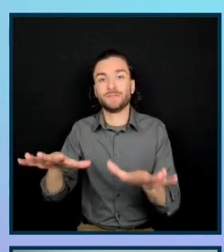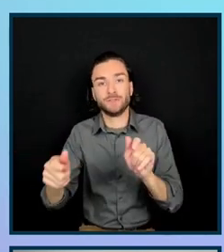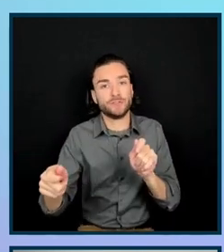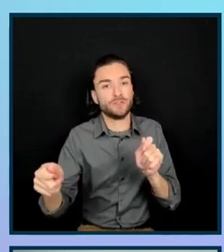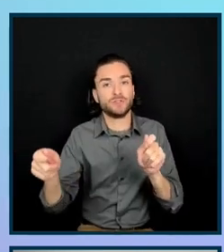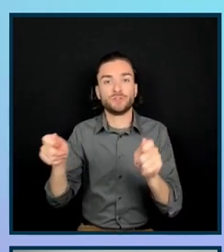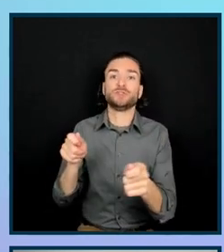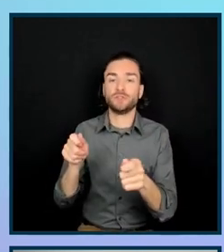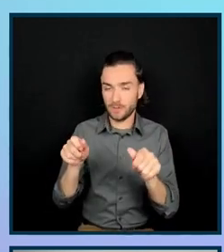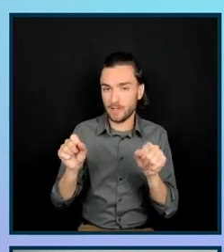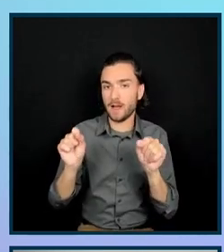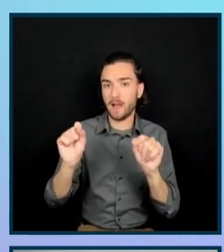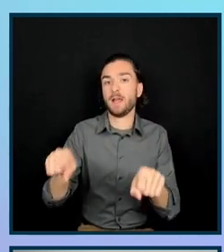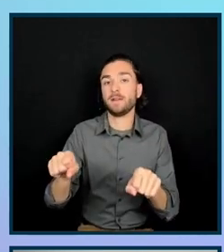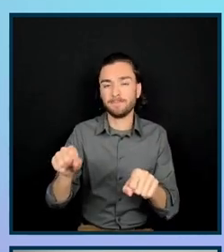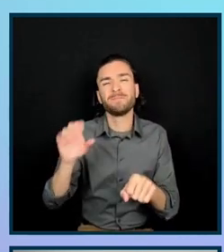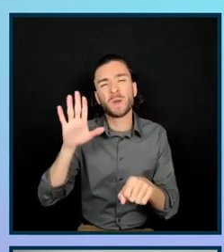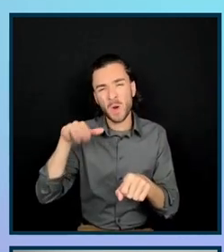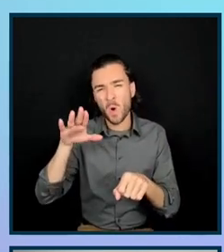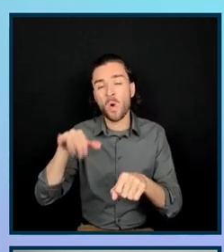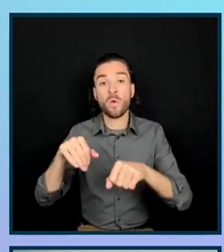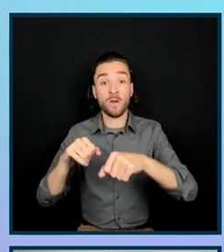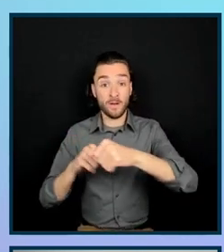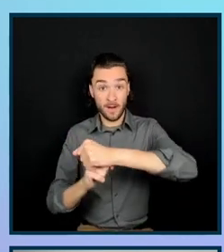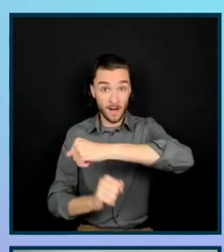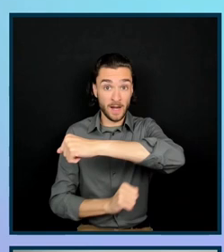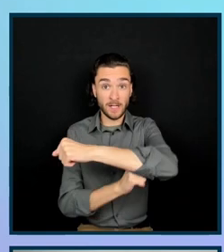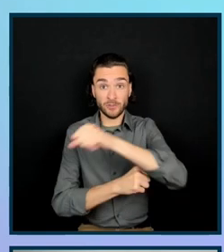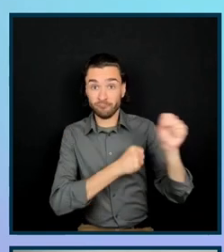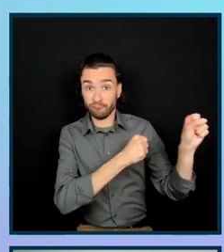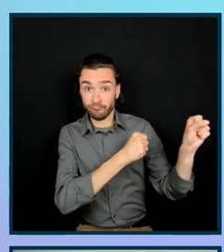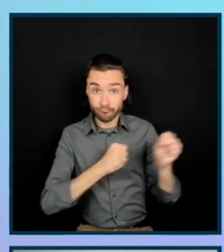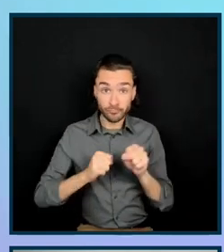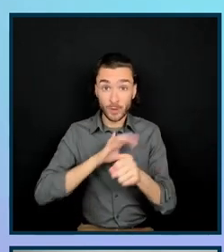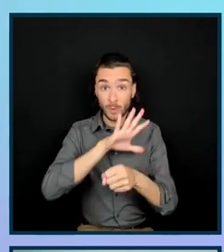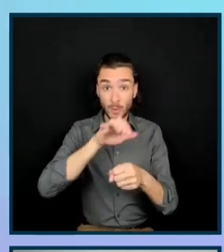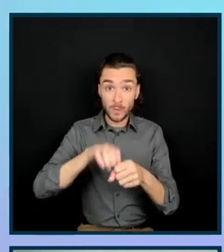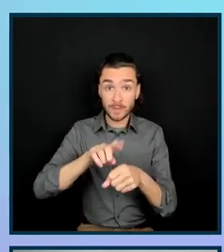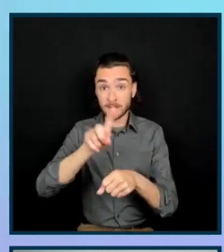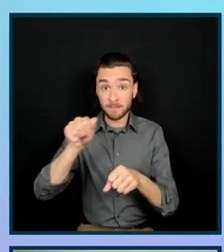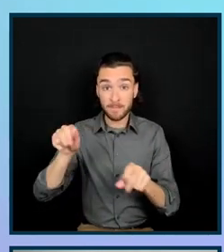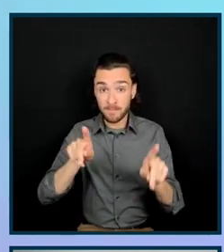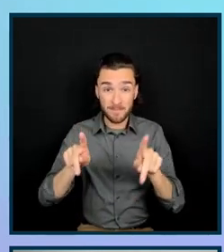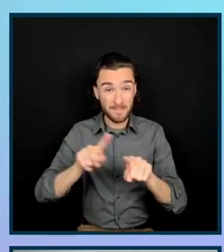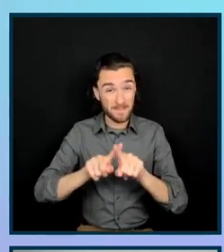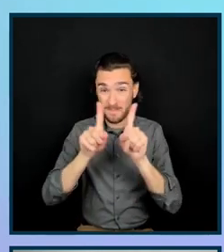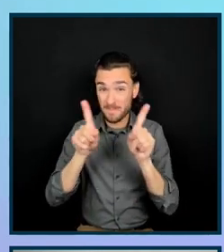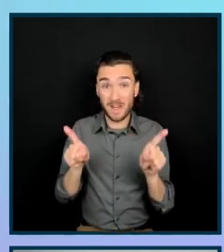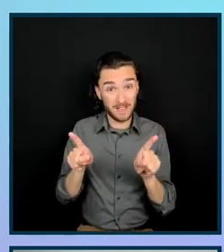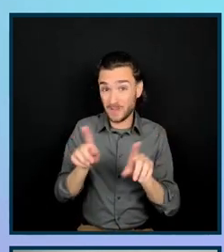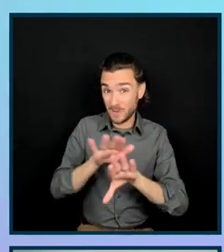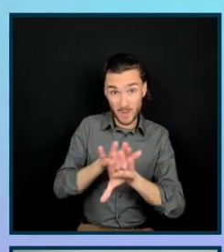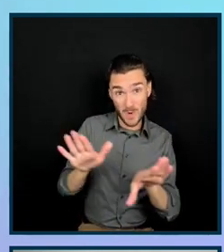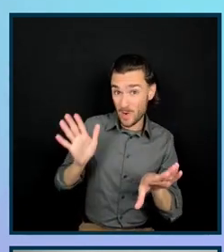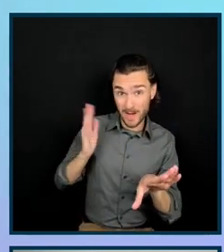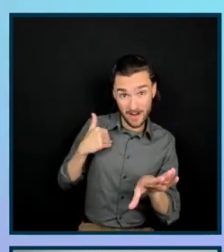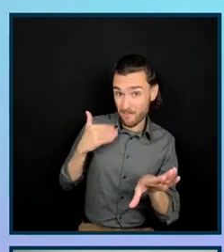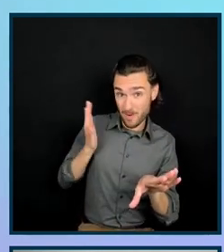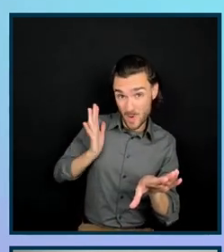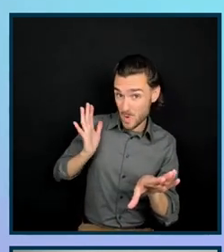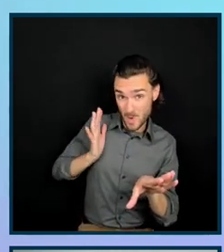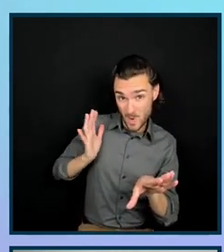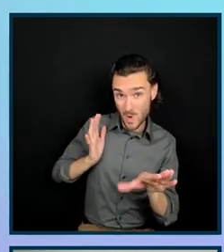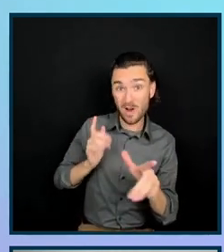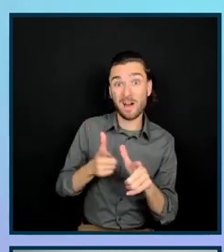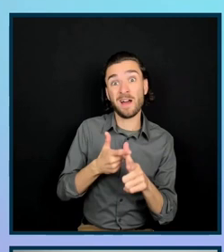disabilities in mind from day one, but without a mature accessibility program, it can often get pushed up to development where it's